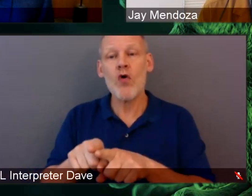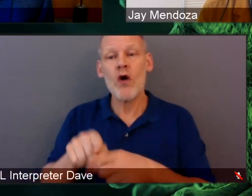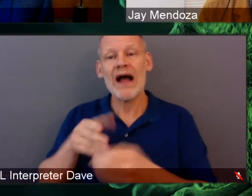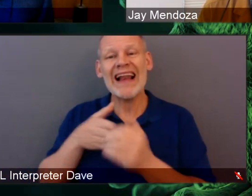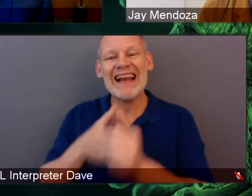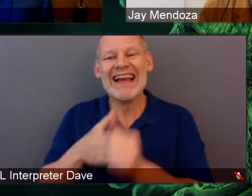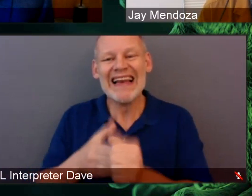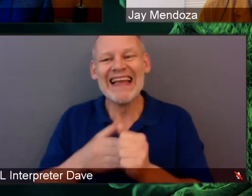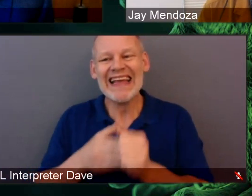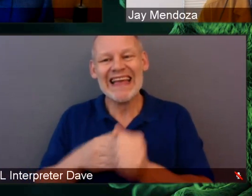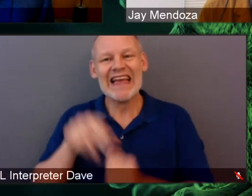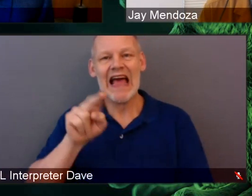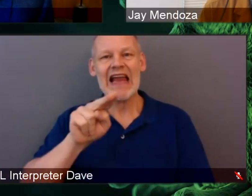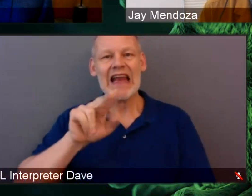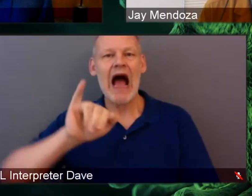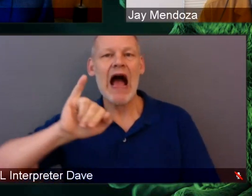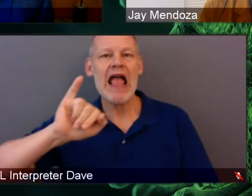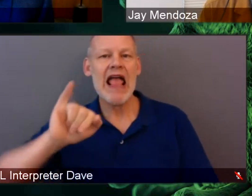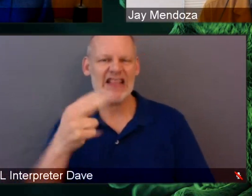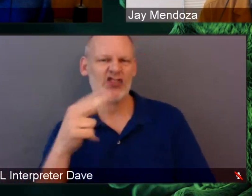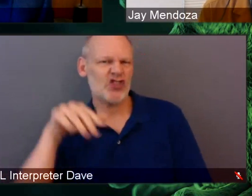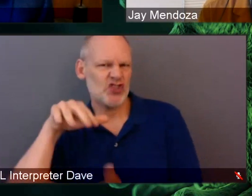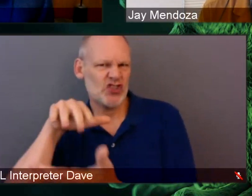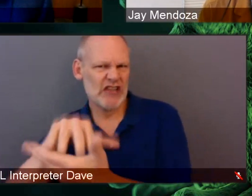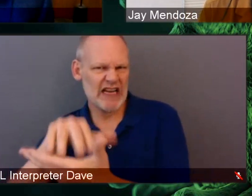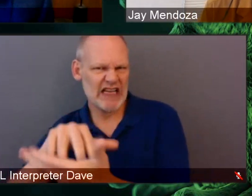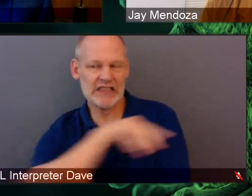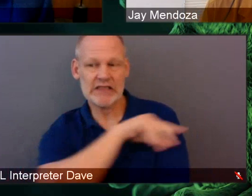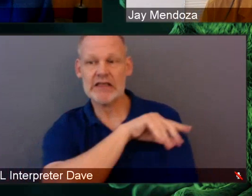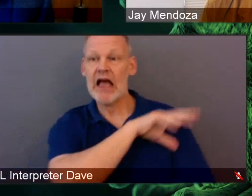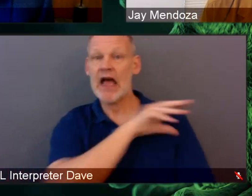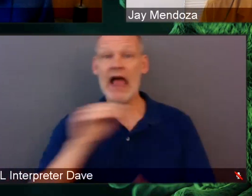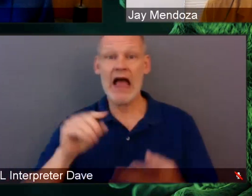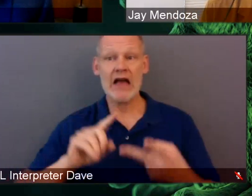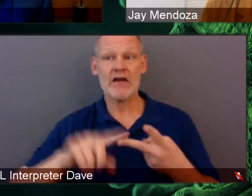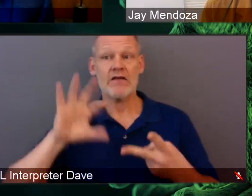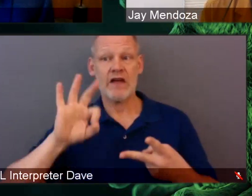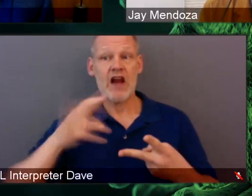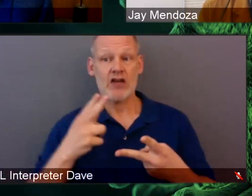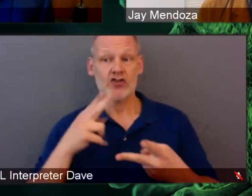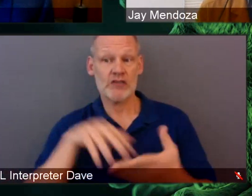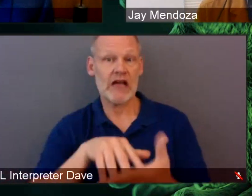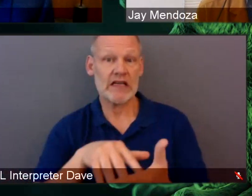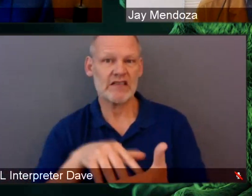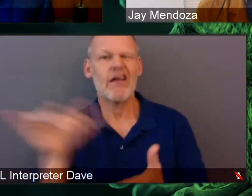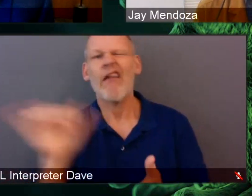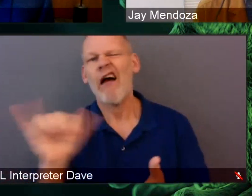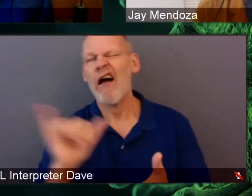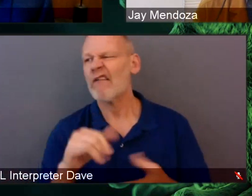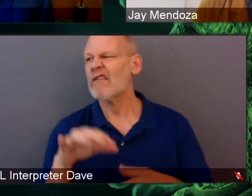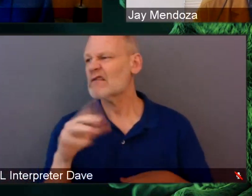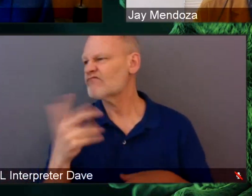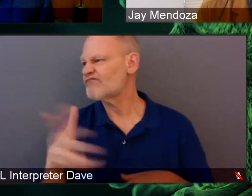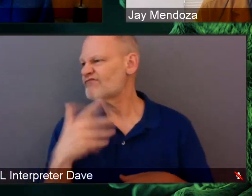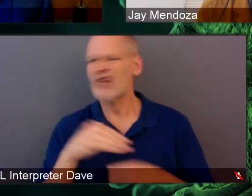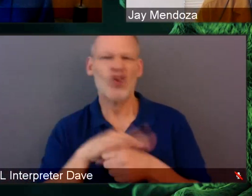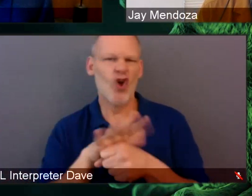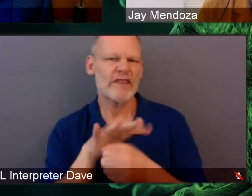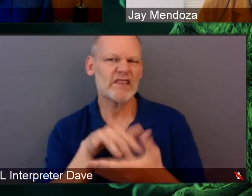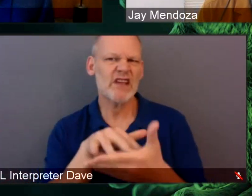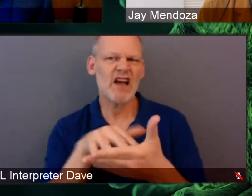done by our, by the Fred Hutch, including some of the COVID-19 studies. And they are able to